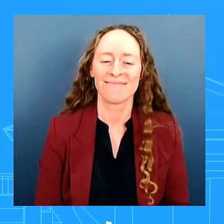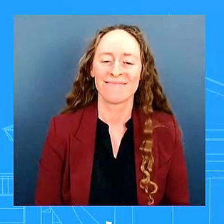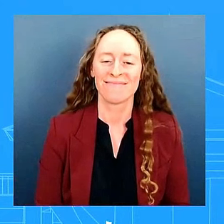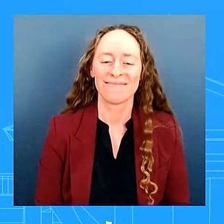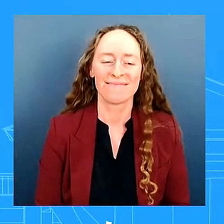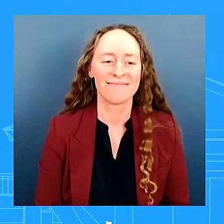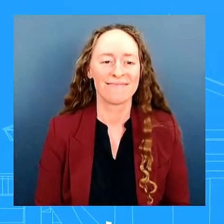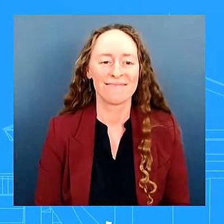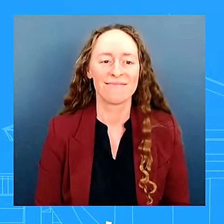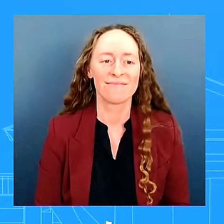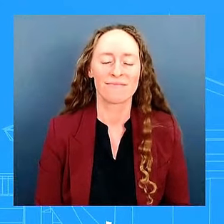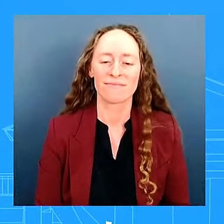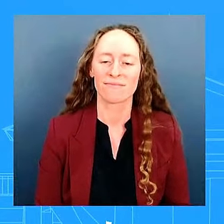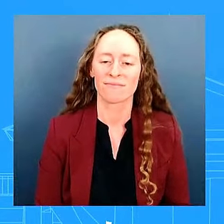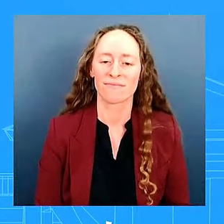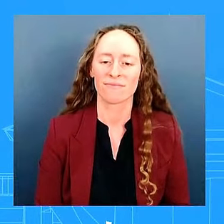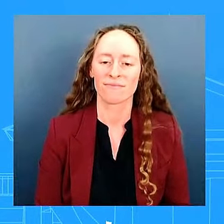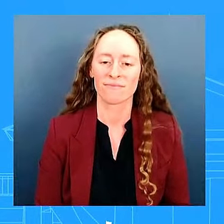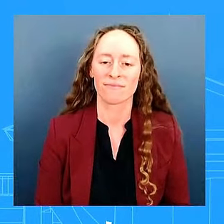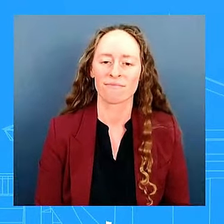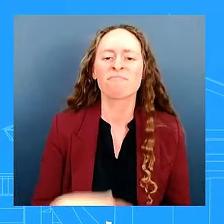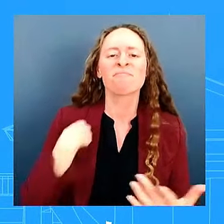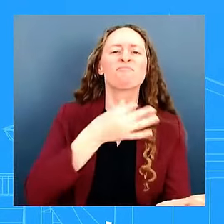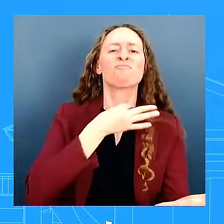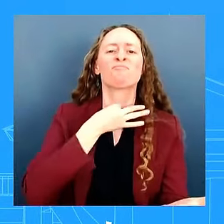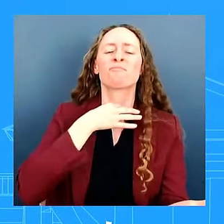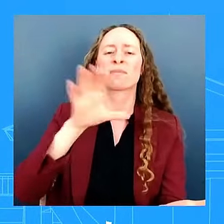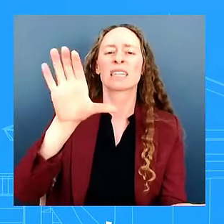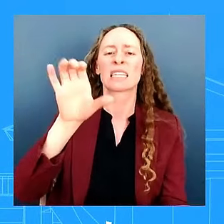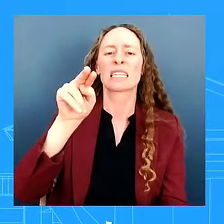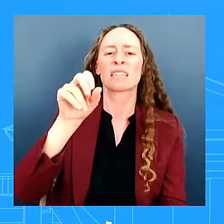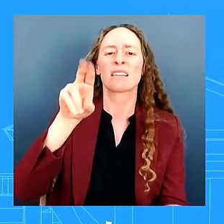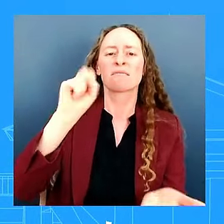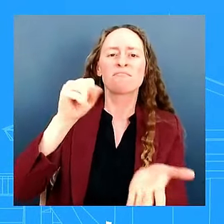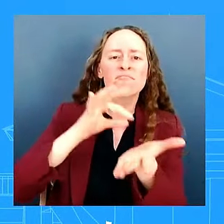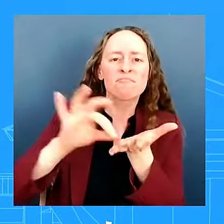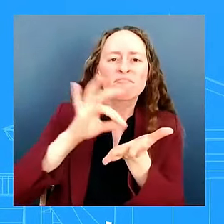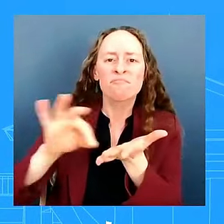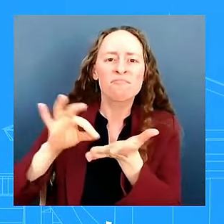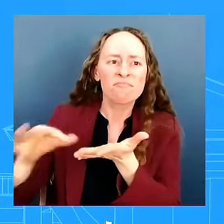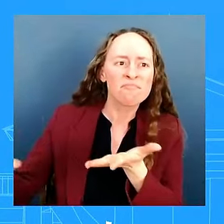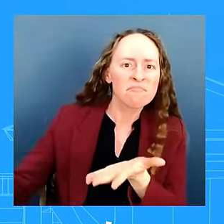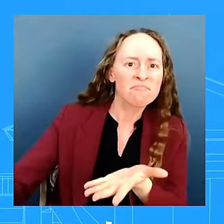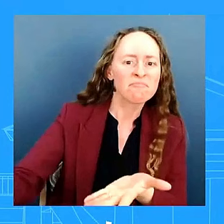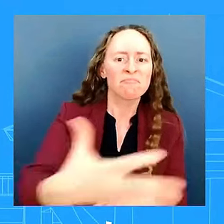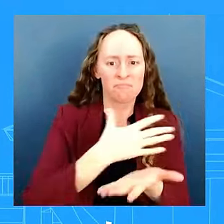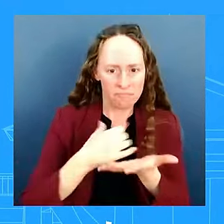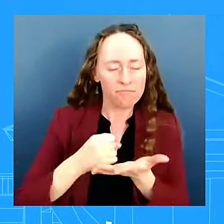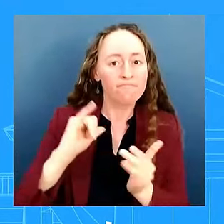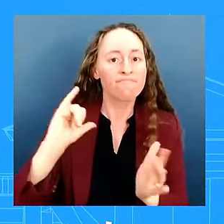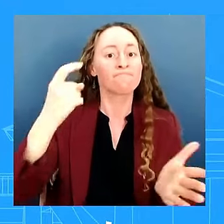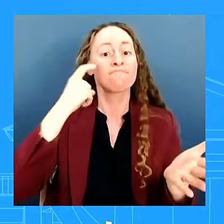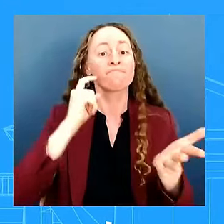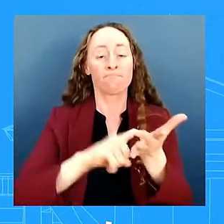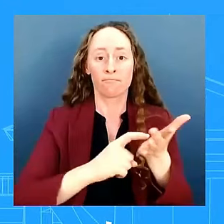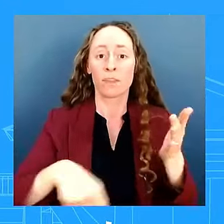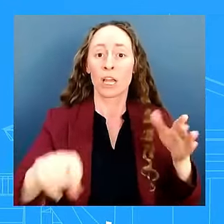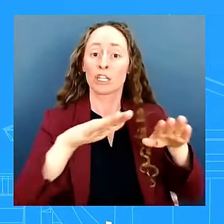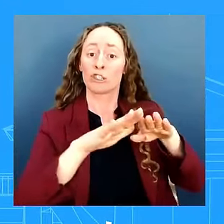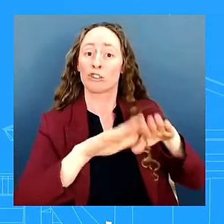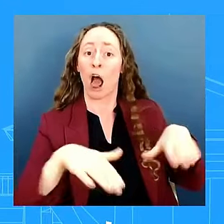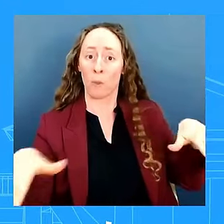data that came out um it shows that childhood poverty went to 13.7 percent uh it's more than double childhood poverty in 2021